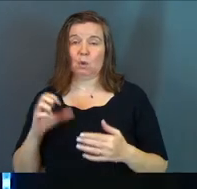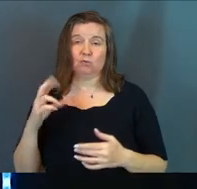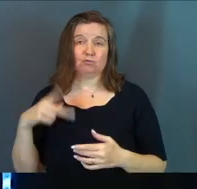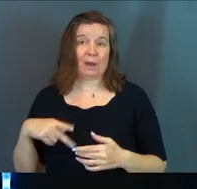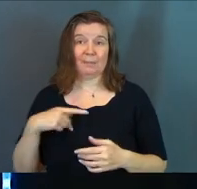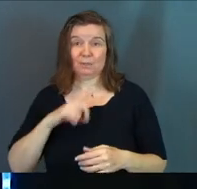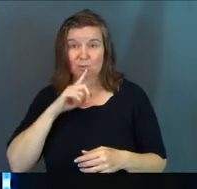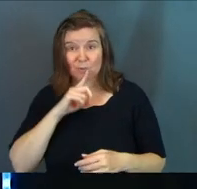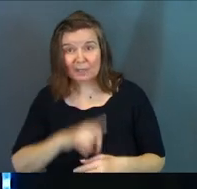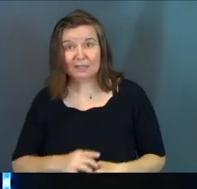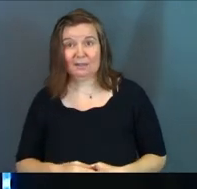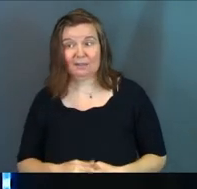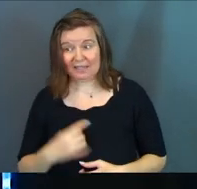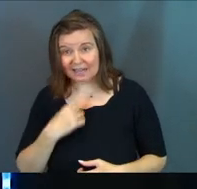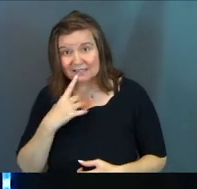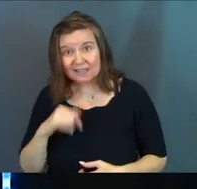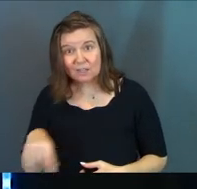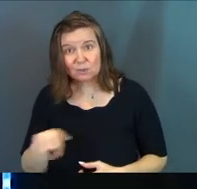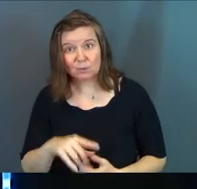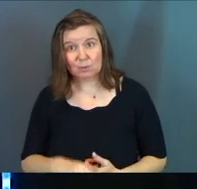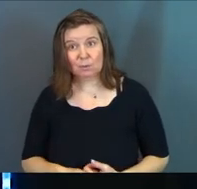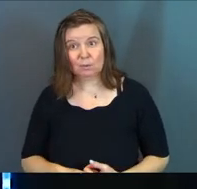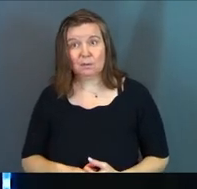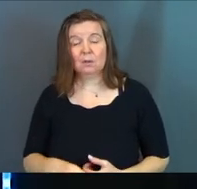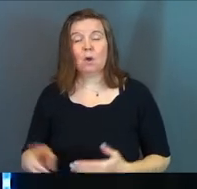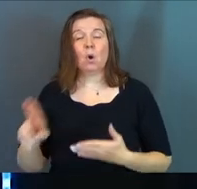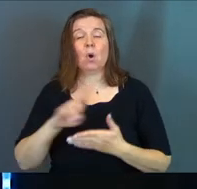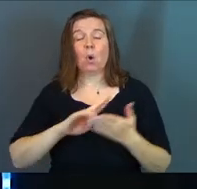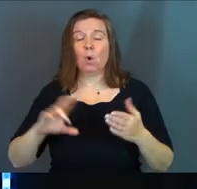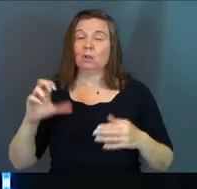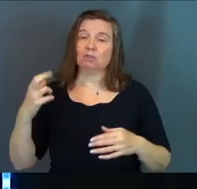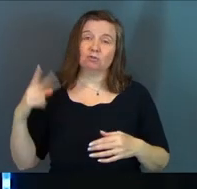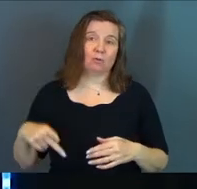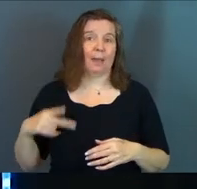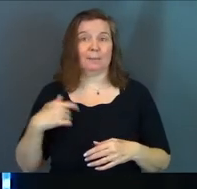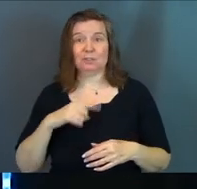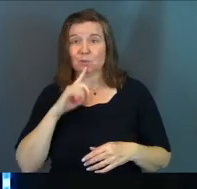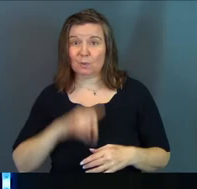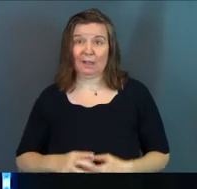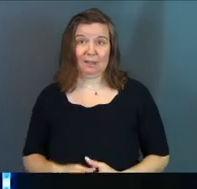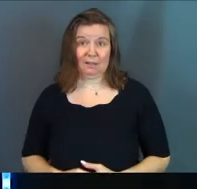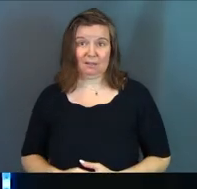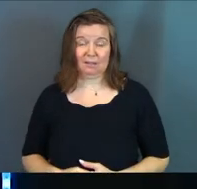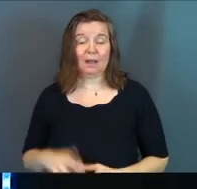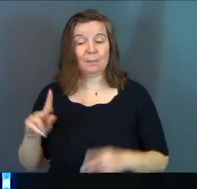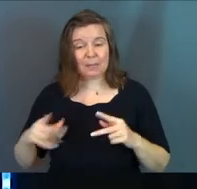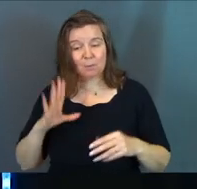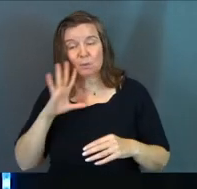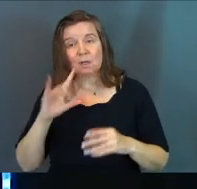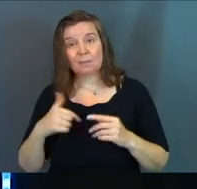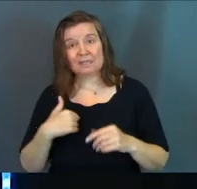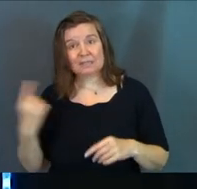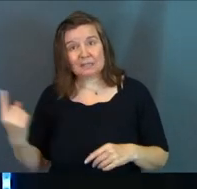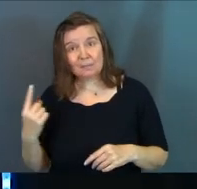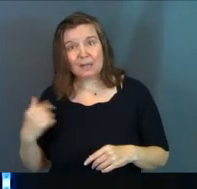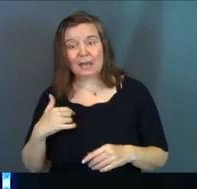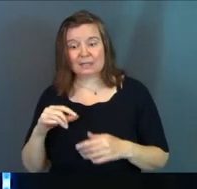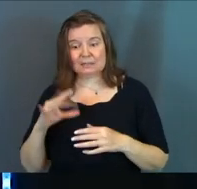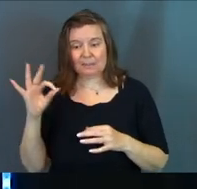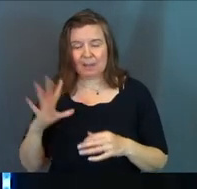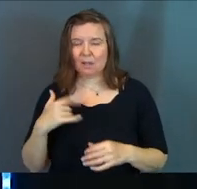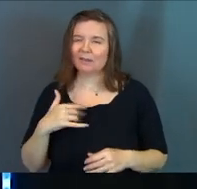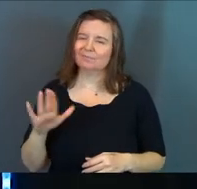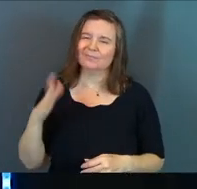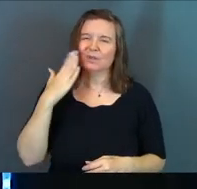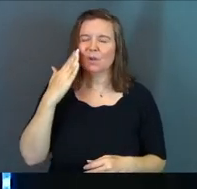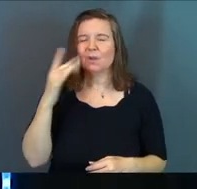real. Can I say that to you? Holy crap, it's real. Like, people will talk to me sometimes as a pastor, and